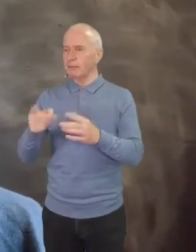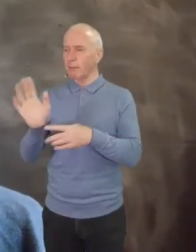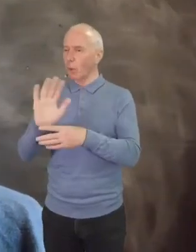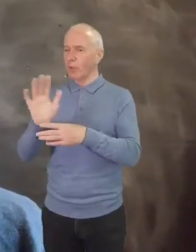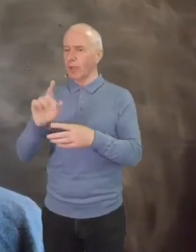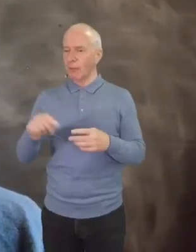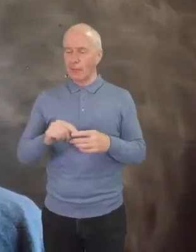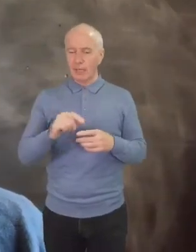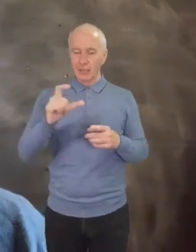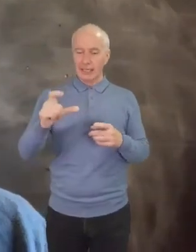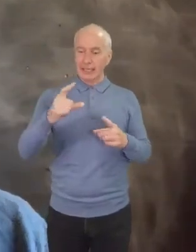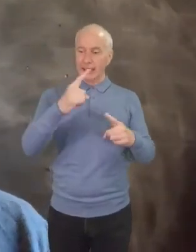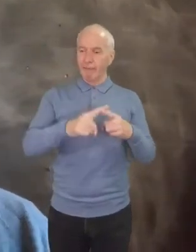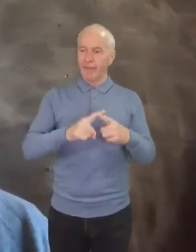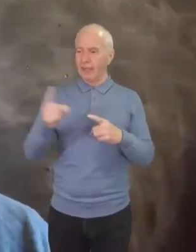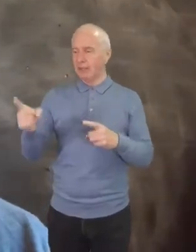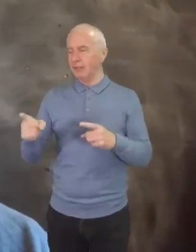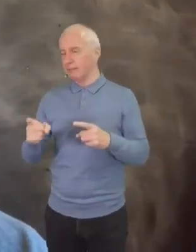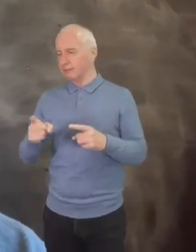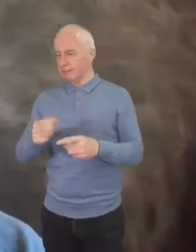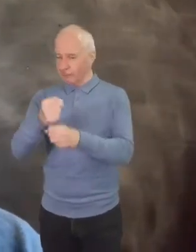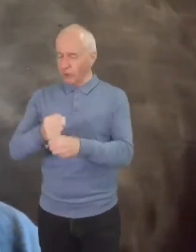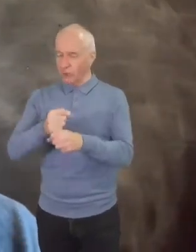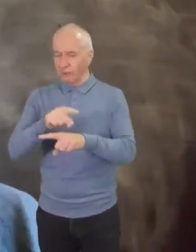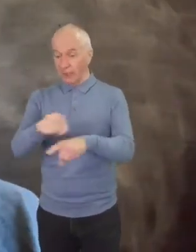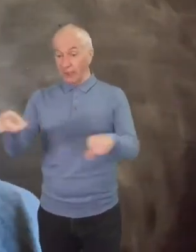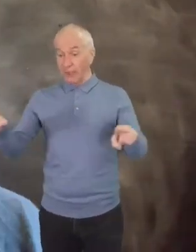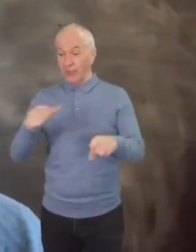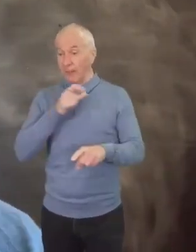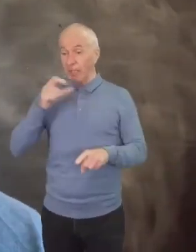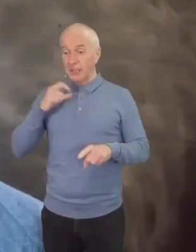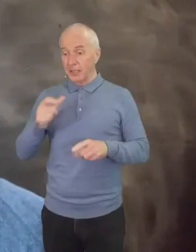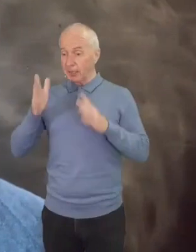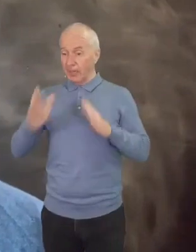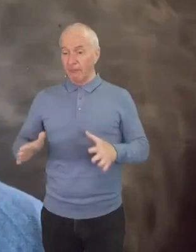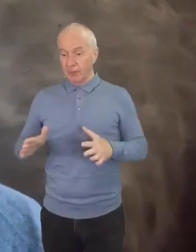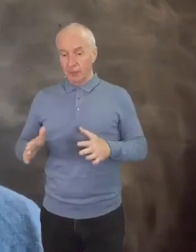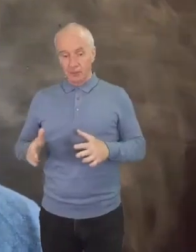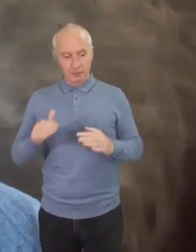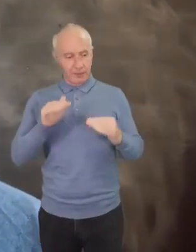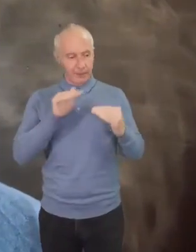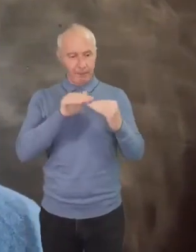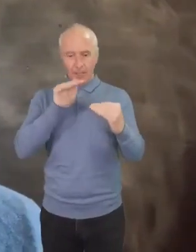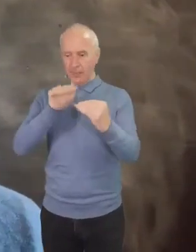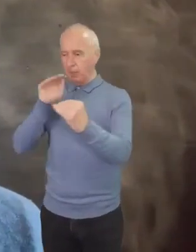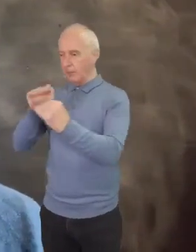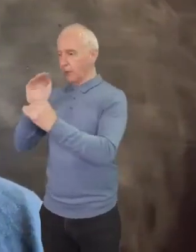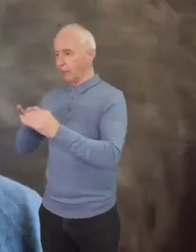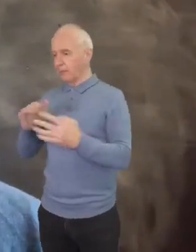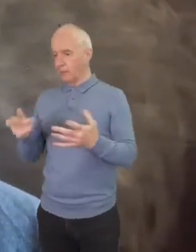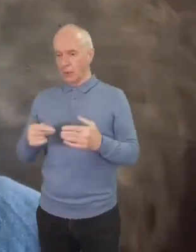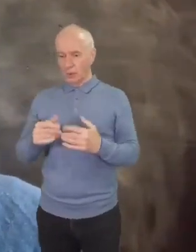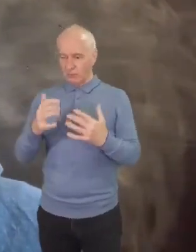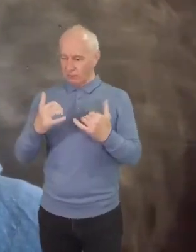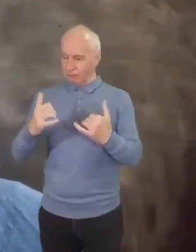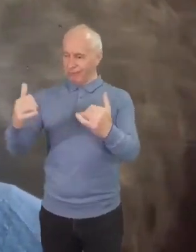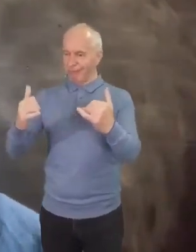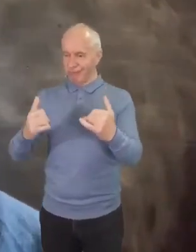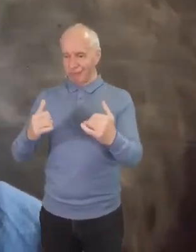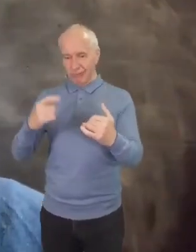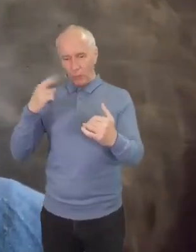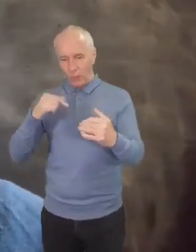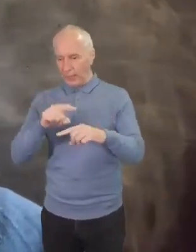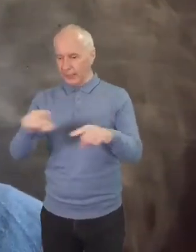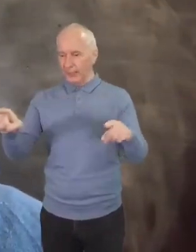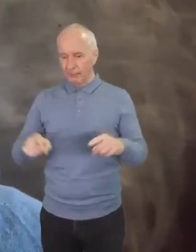global majority ministers were being expected to conform to the style and sensibilities of white congregations, to act or speak